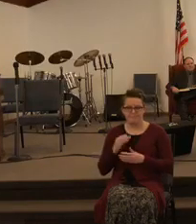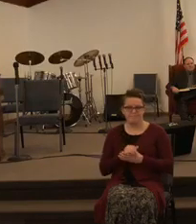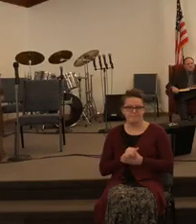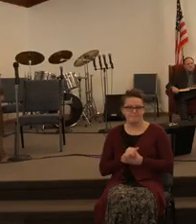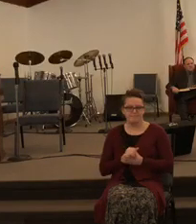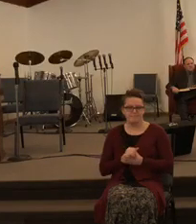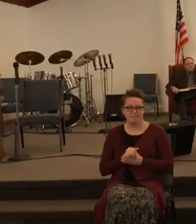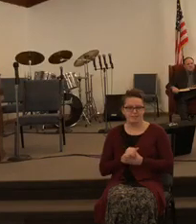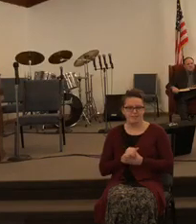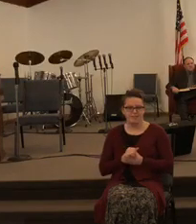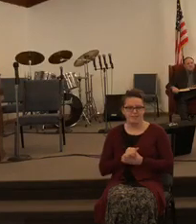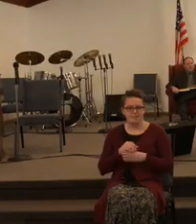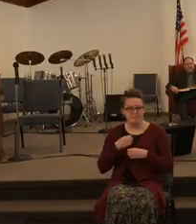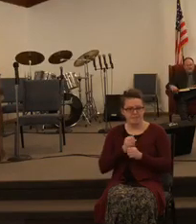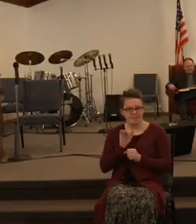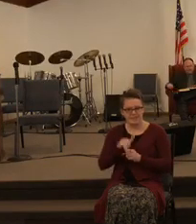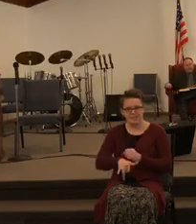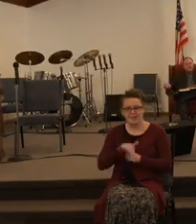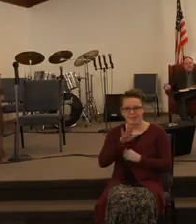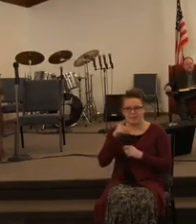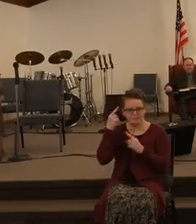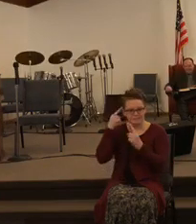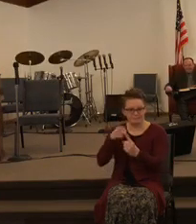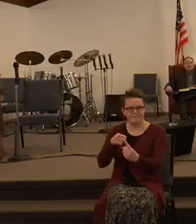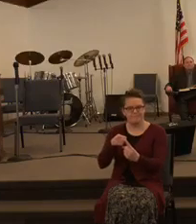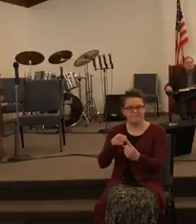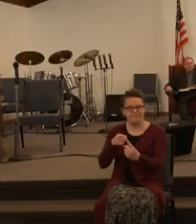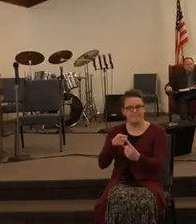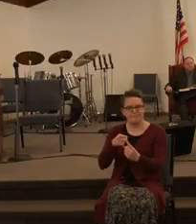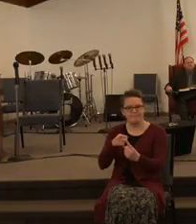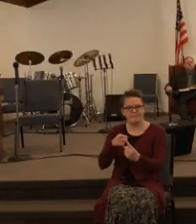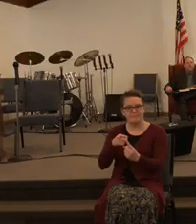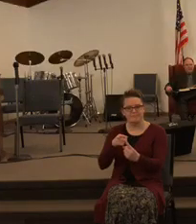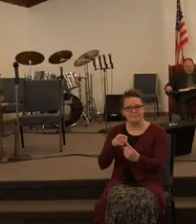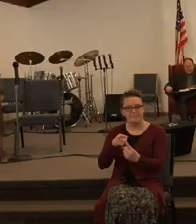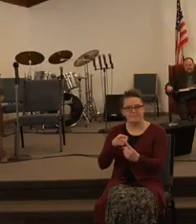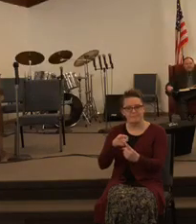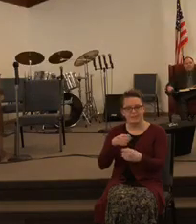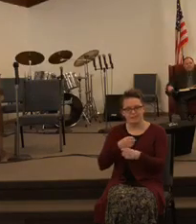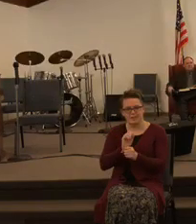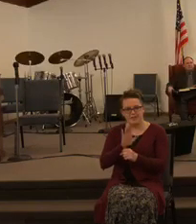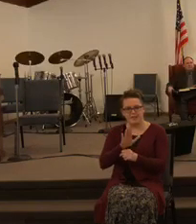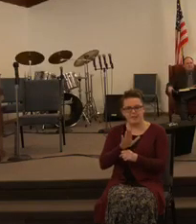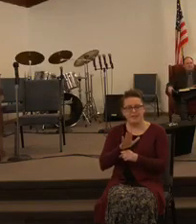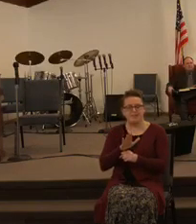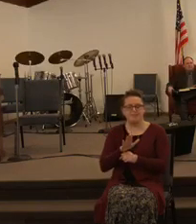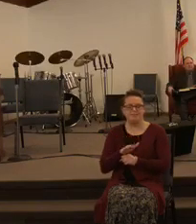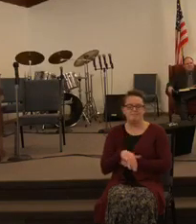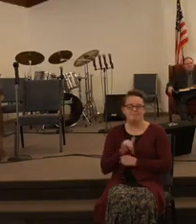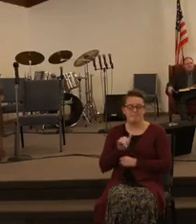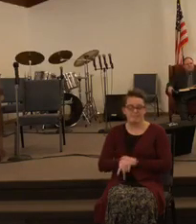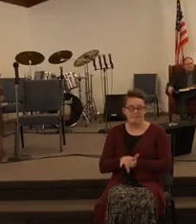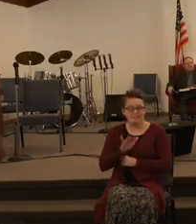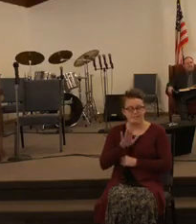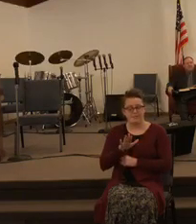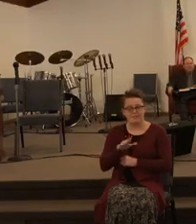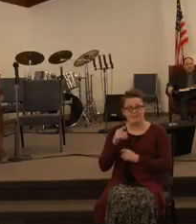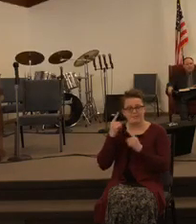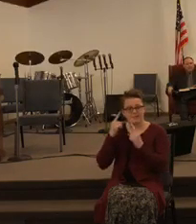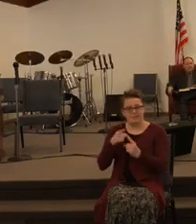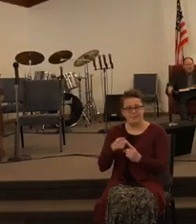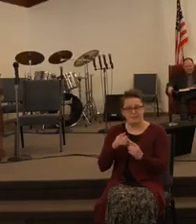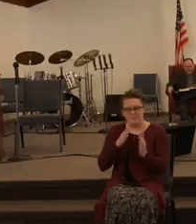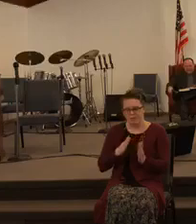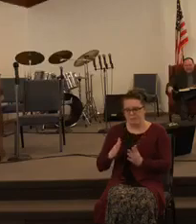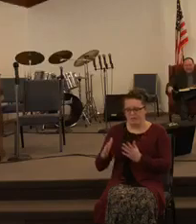set that as the target you set that as your vision and then start preparing to get